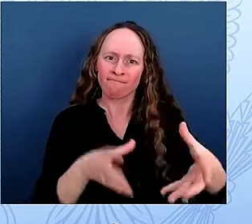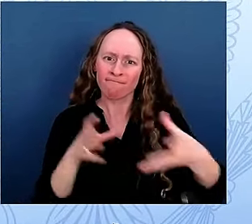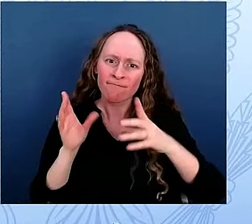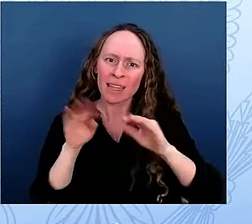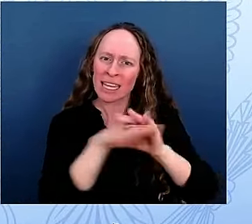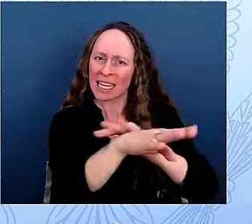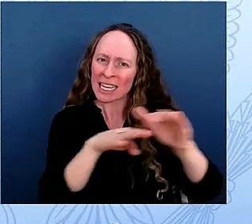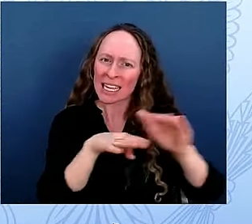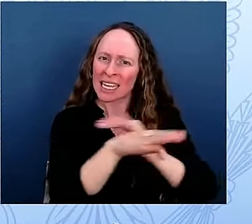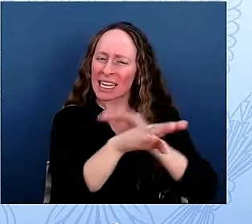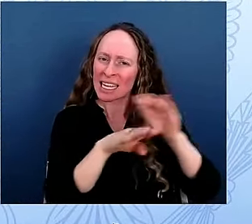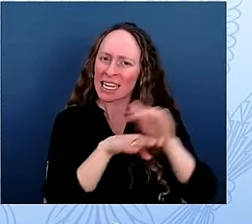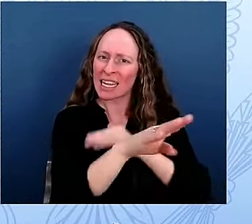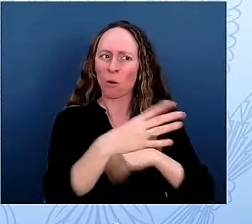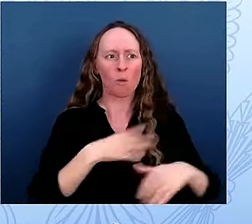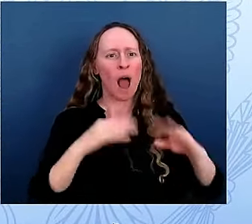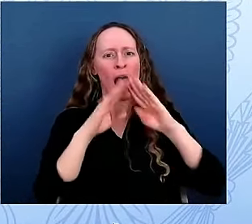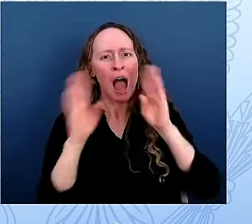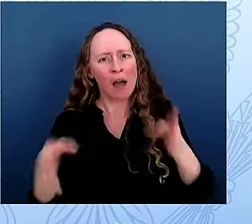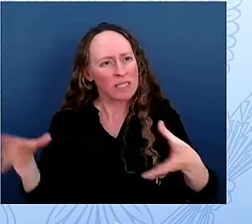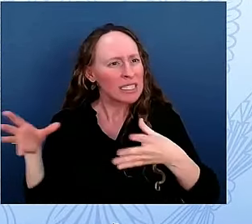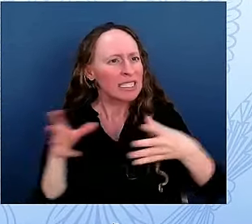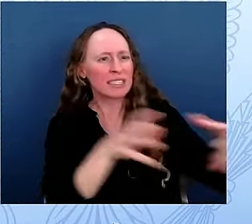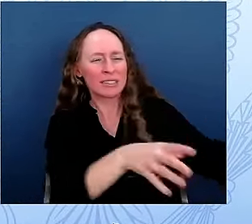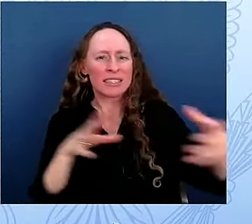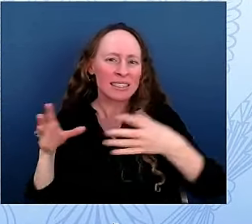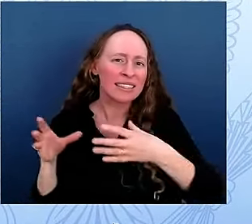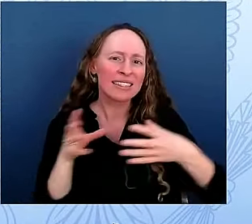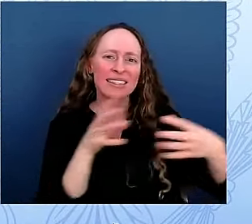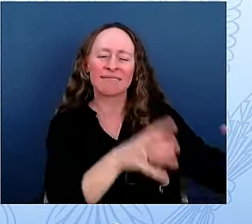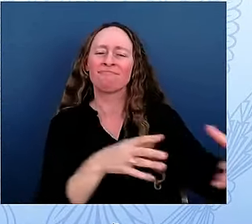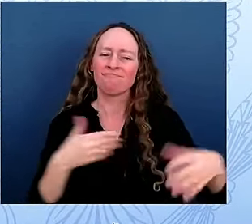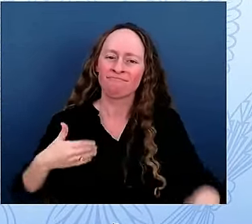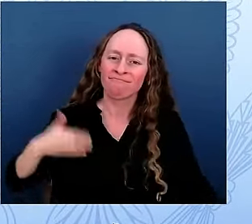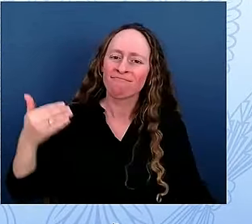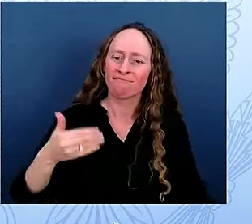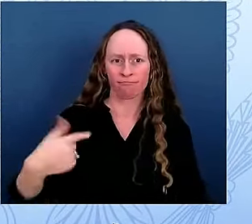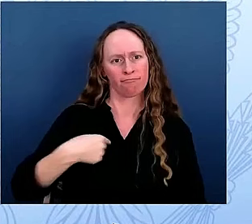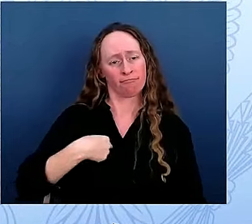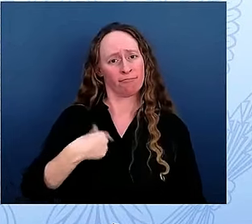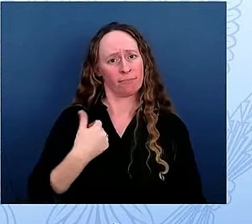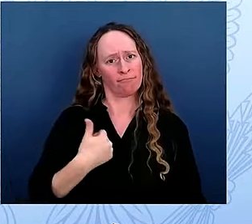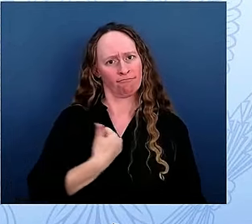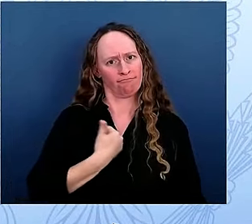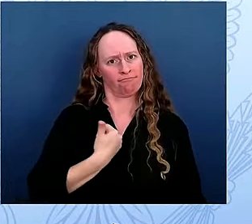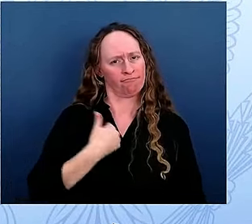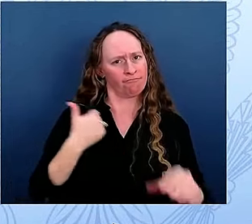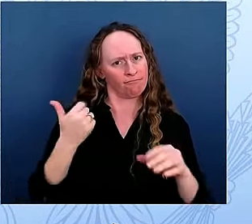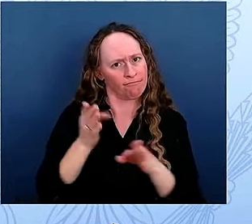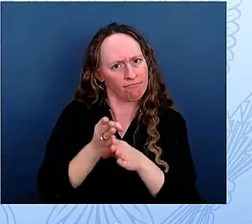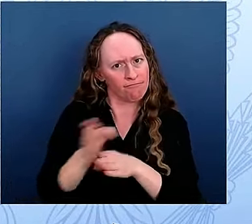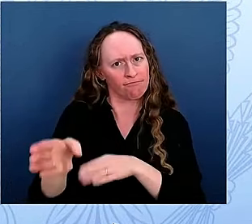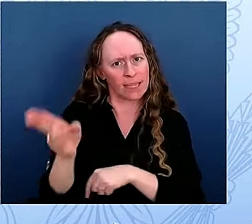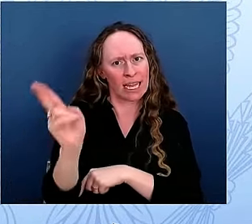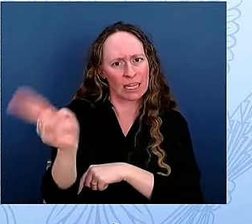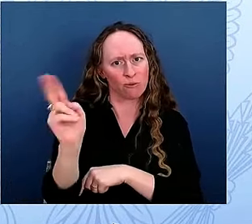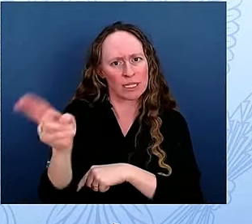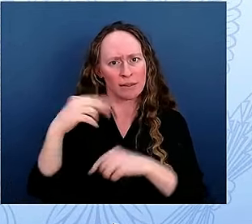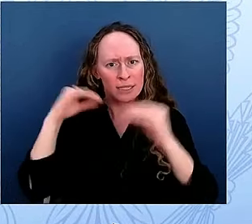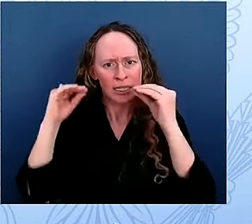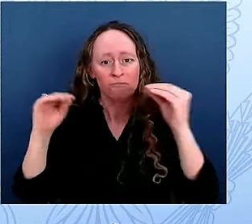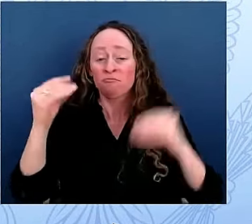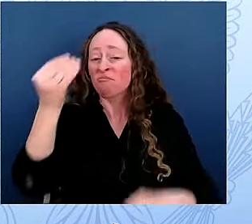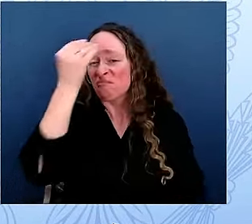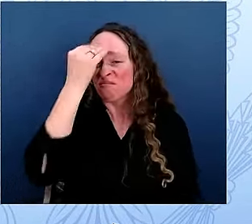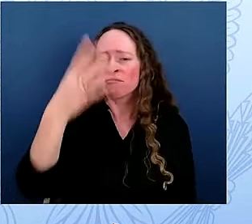As a history teacher, I was so excited for my students to have the experience I never had at their age, and was amazed that many of them,